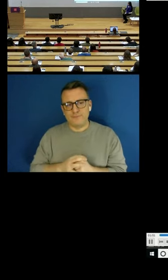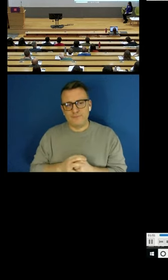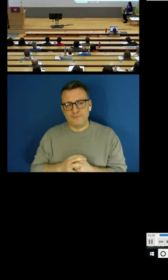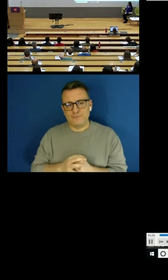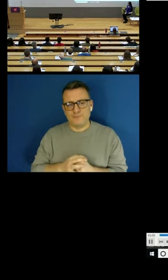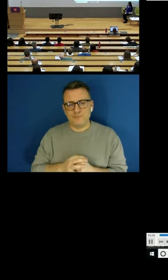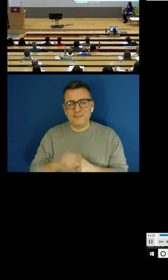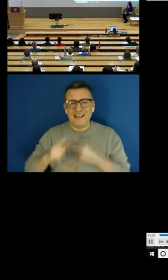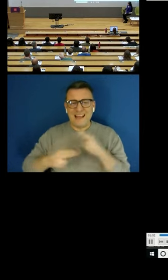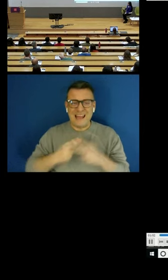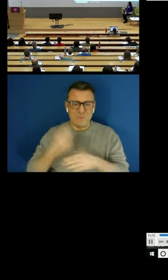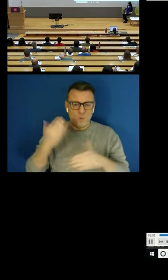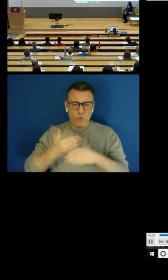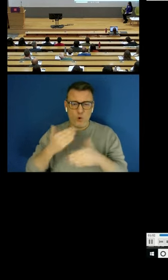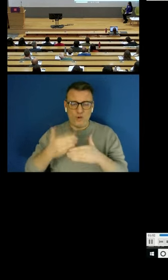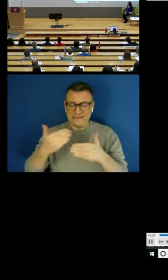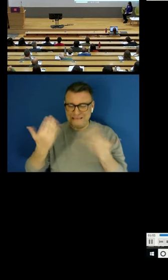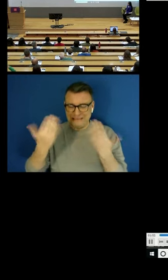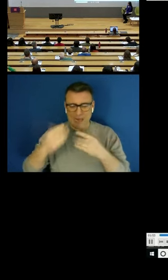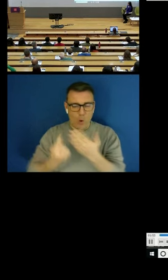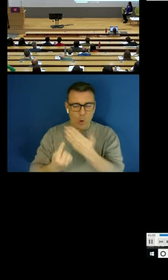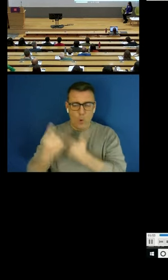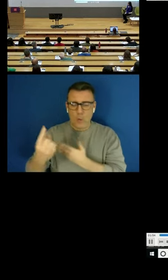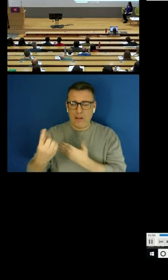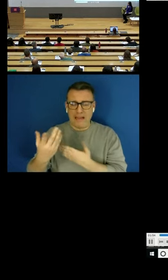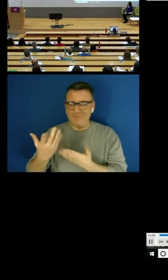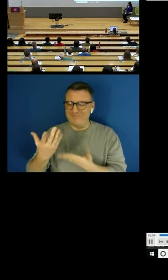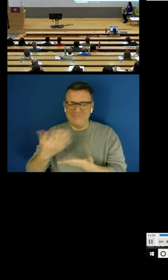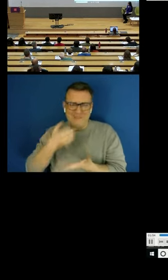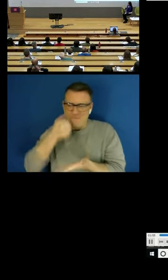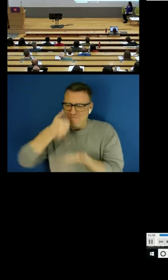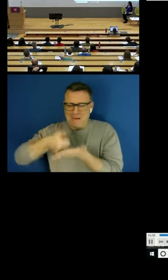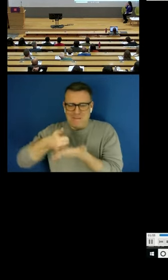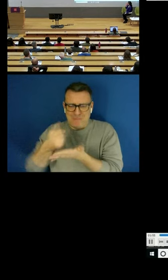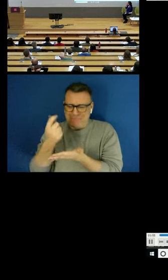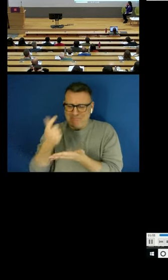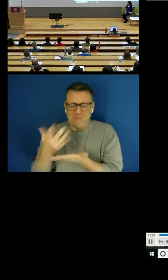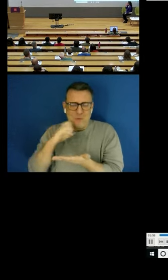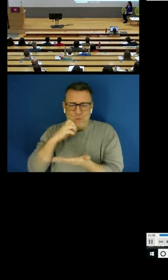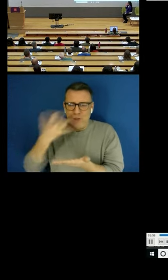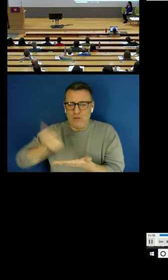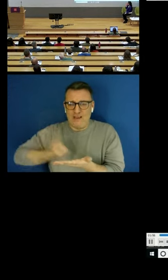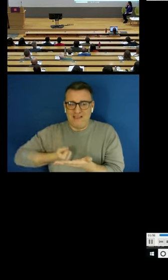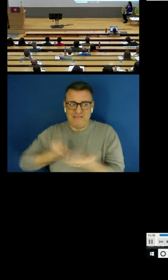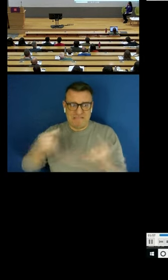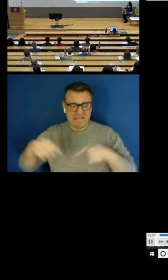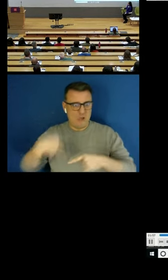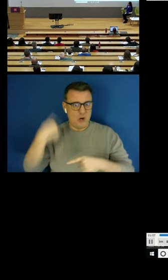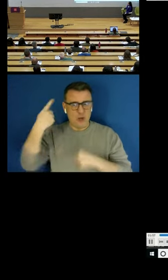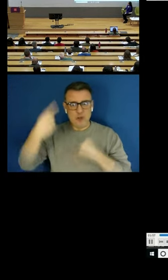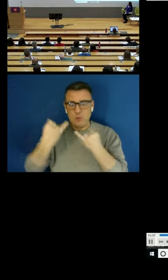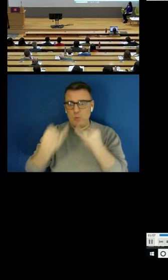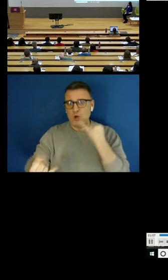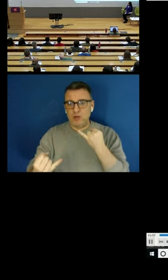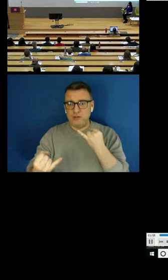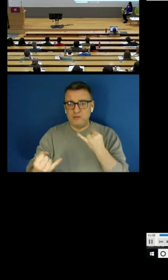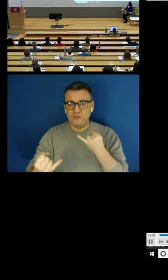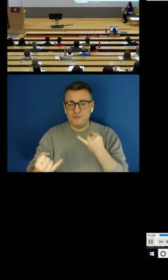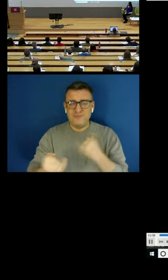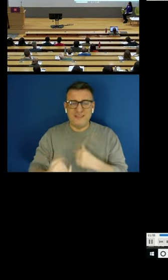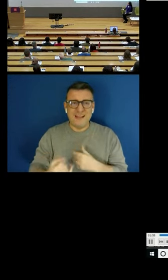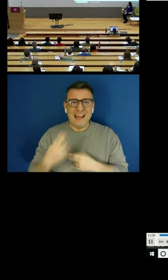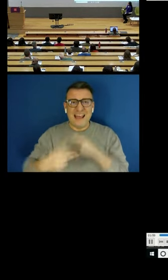wages particularly in London's traffic. You are not really paid much for being stuck in traffic because